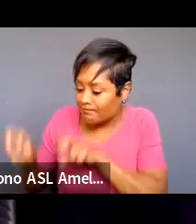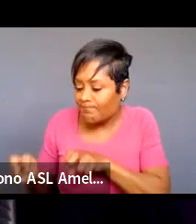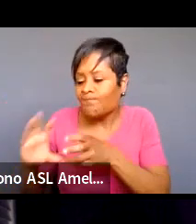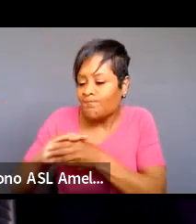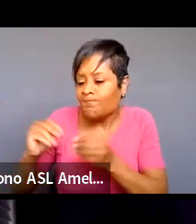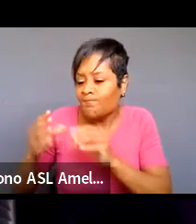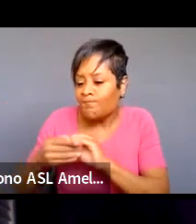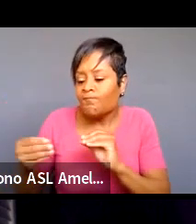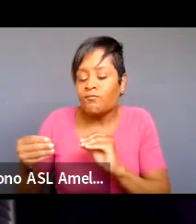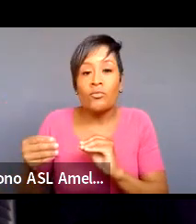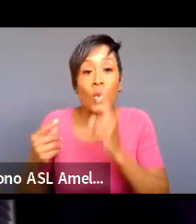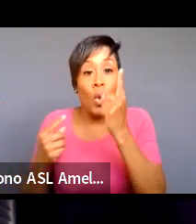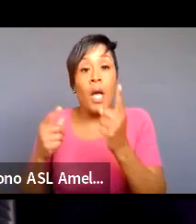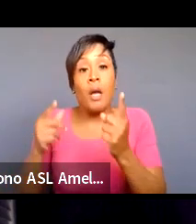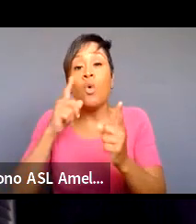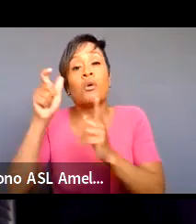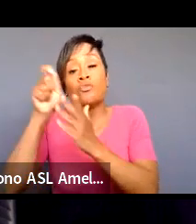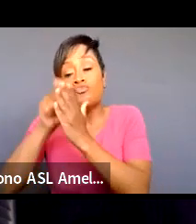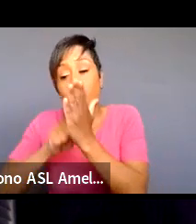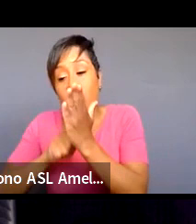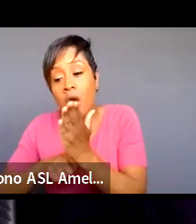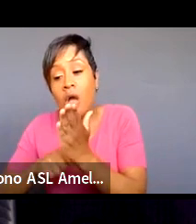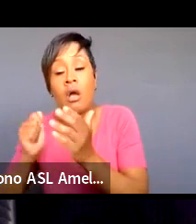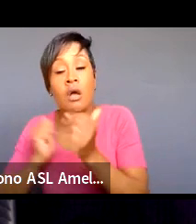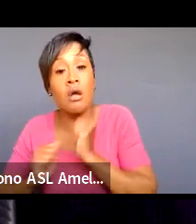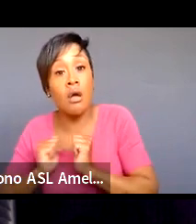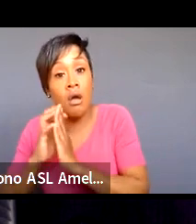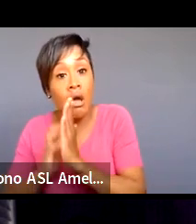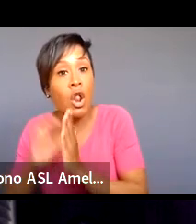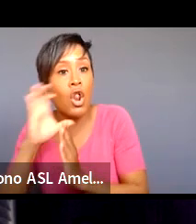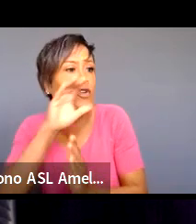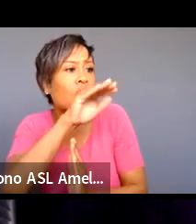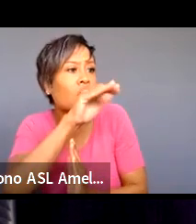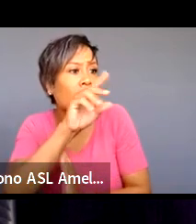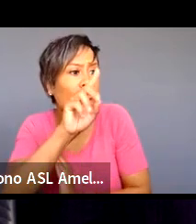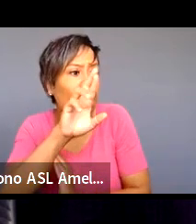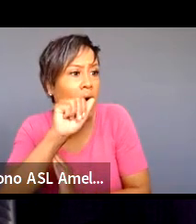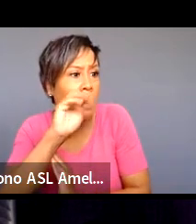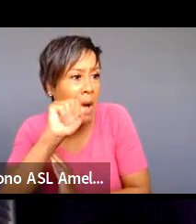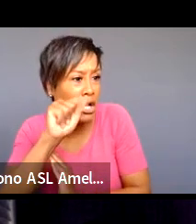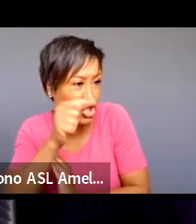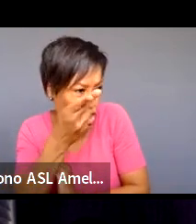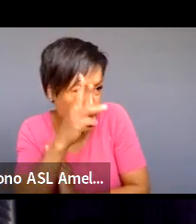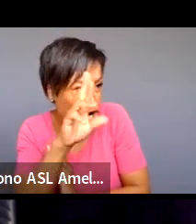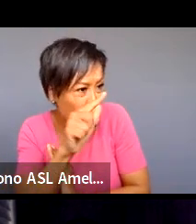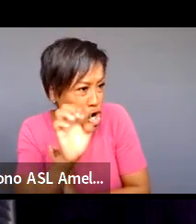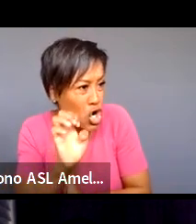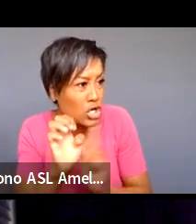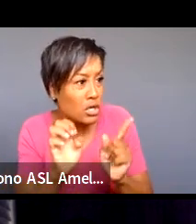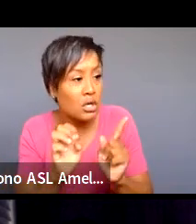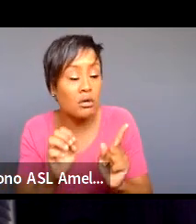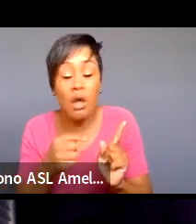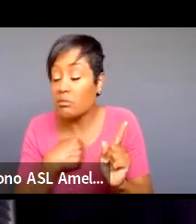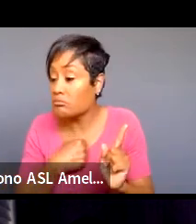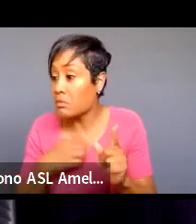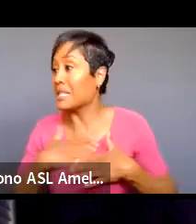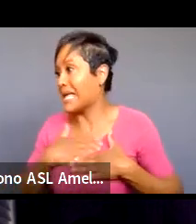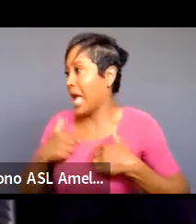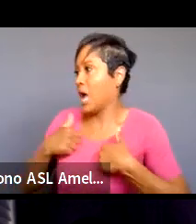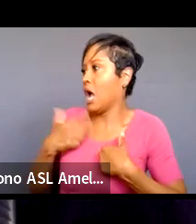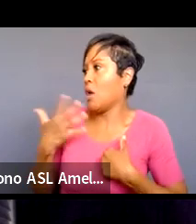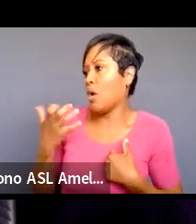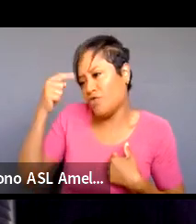work and they're looking for a dramaturg and i literally was like please let me be your dramaturg and i'm sending my stuff to be able to work with them so like